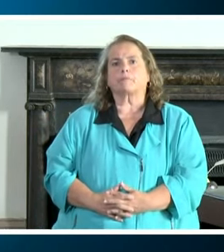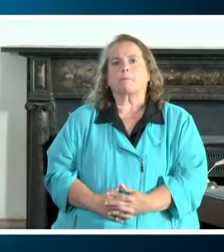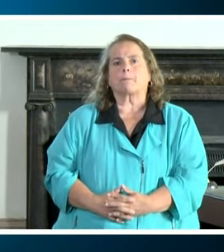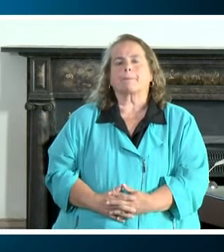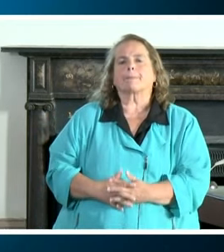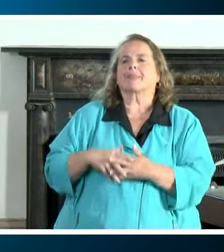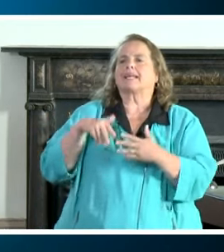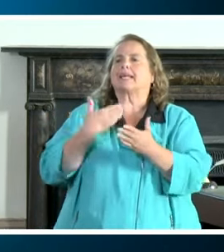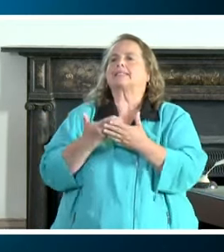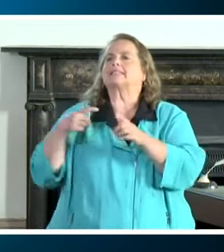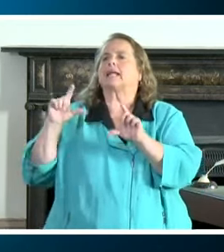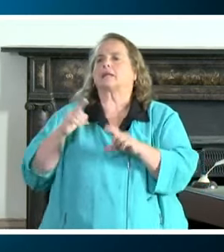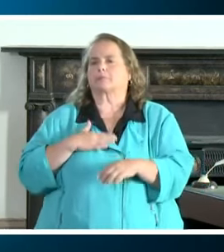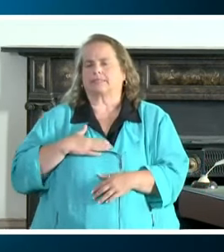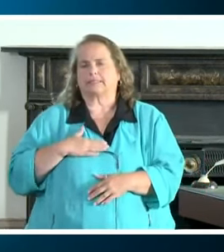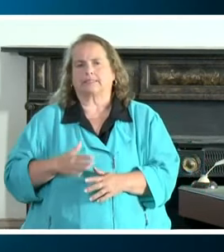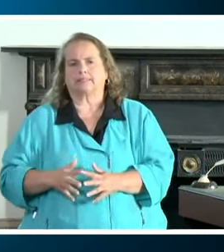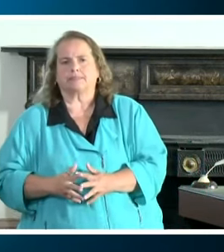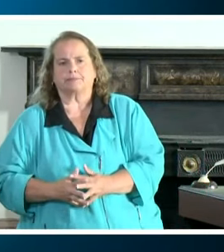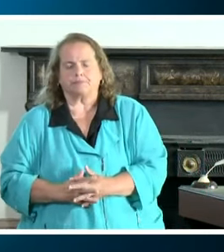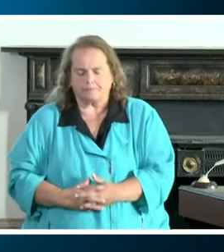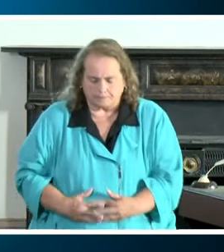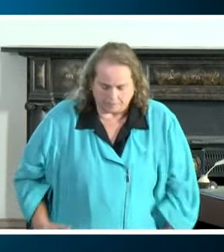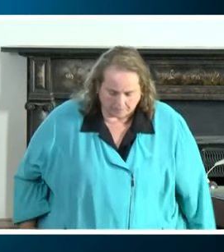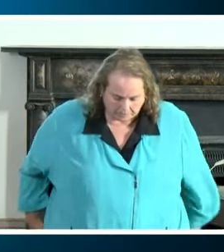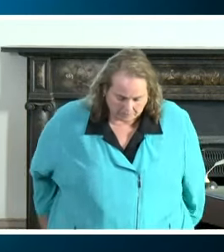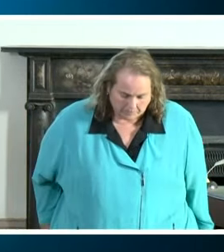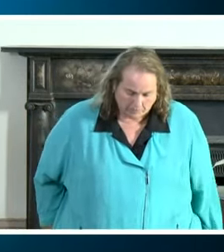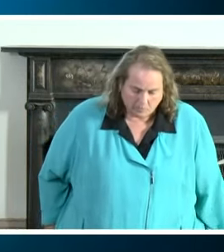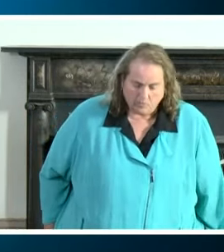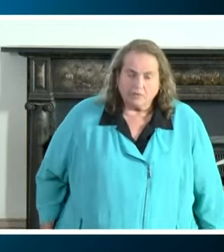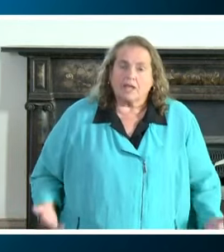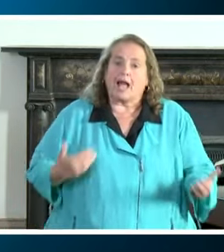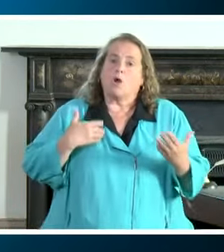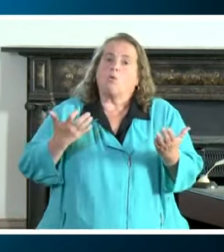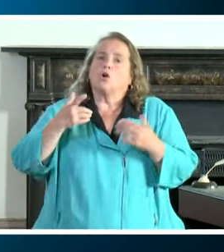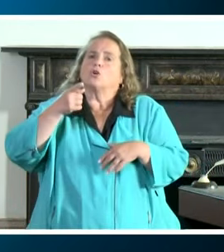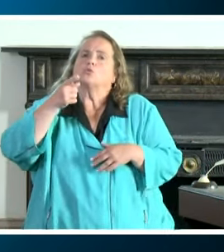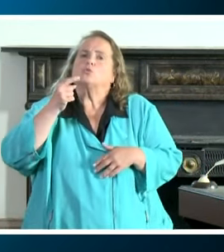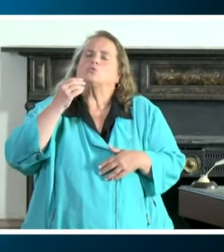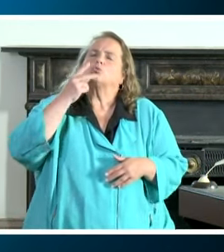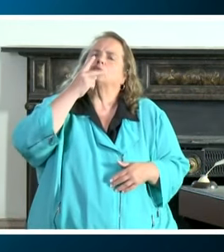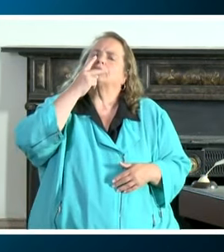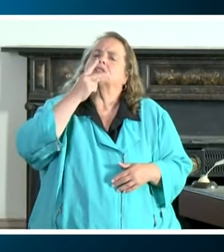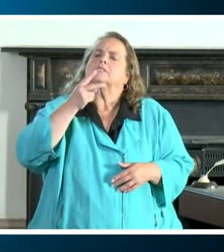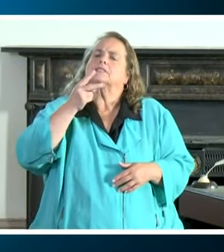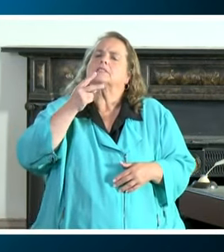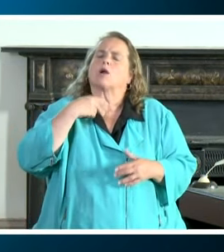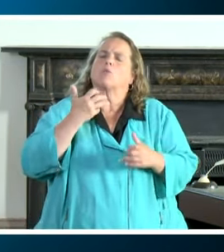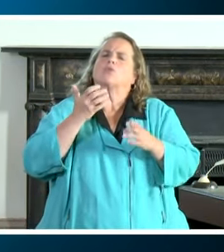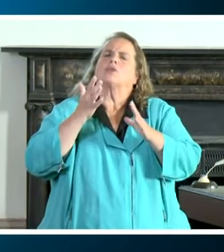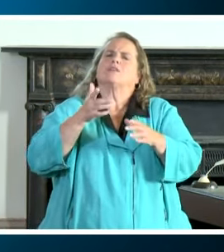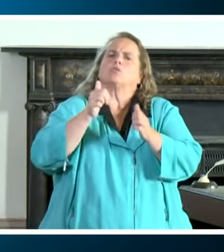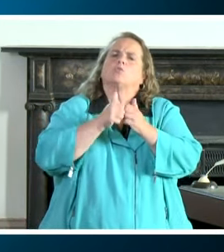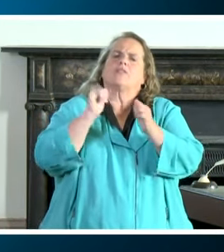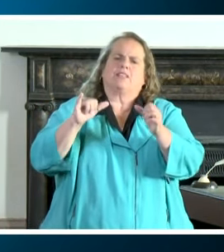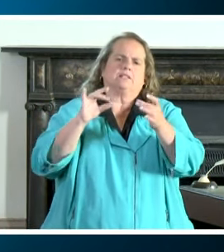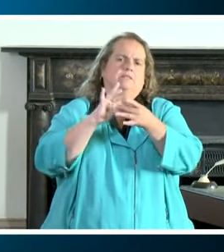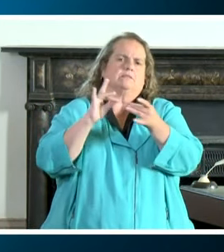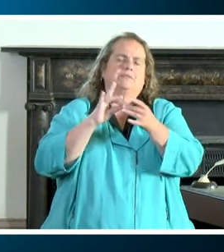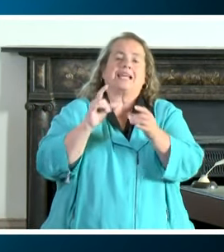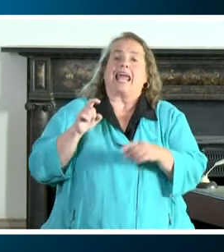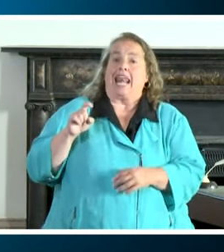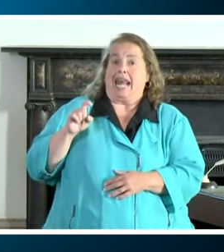Next slide, please. I want to leave you with this, um, necessary does not always